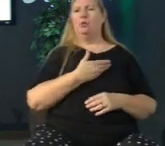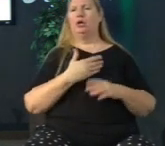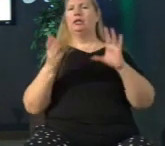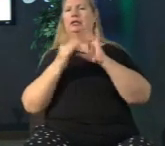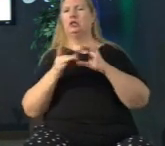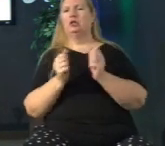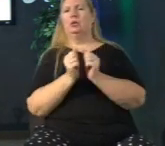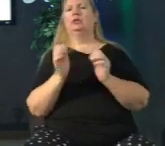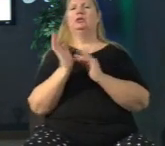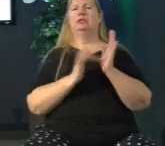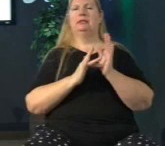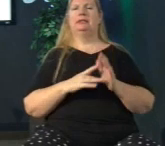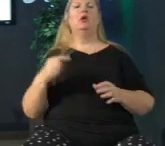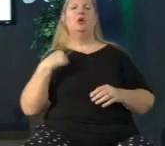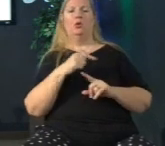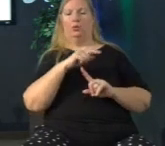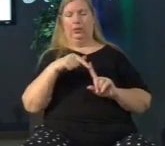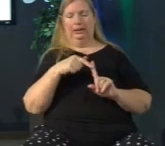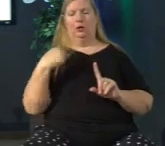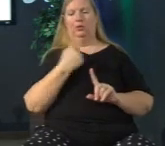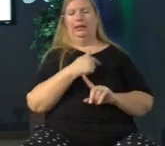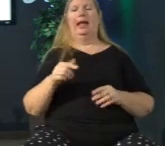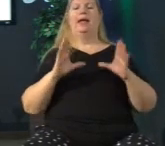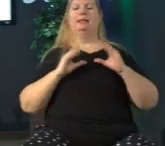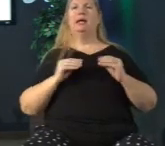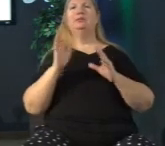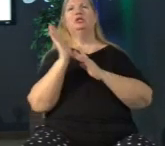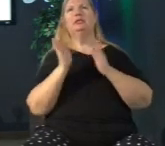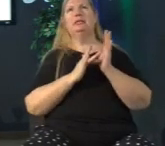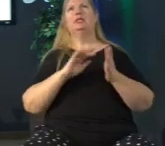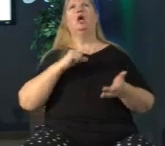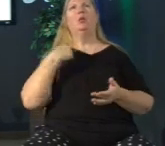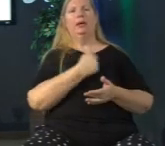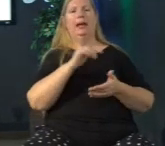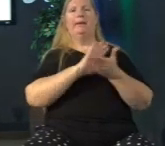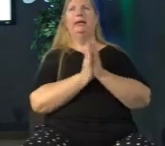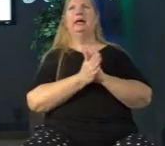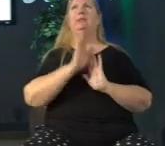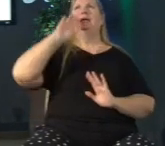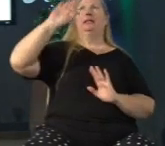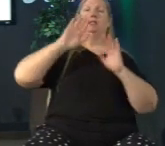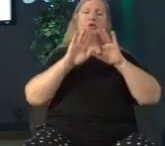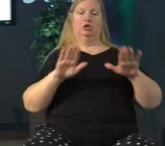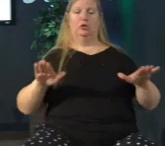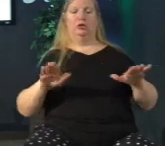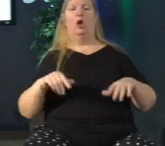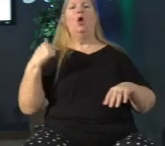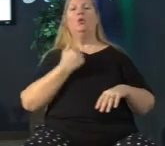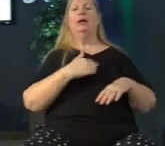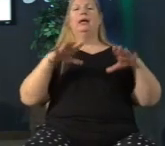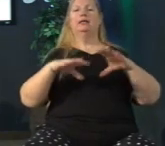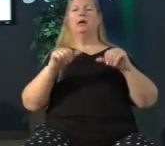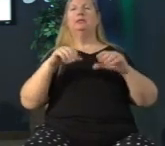lives we are children of our father in heaven we have been adopted into